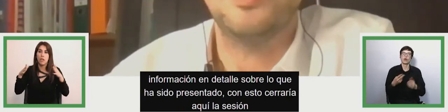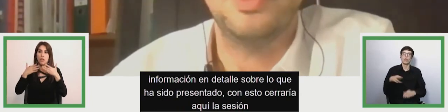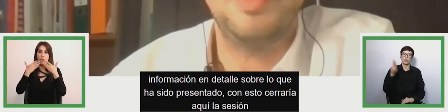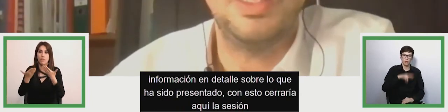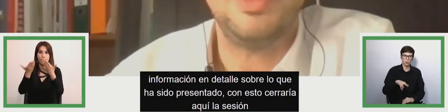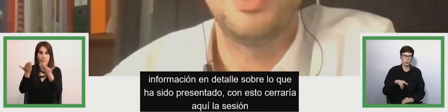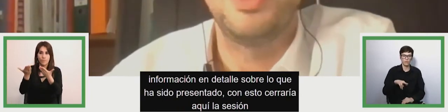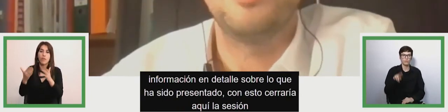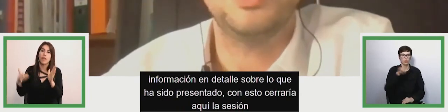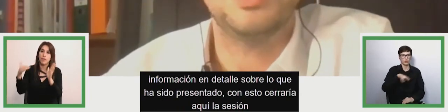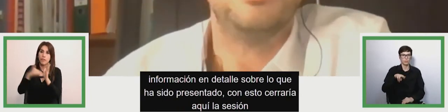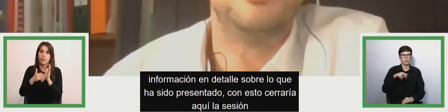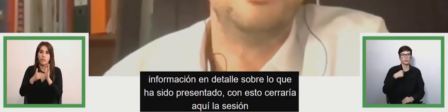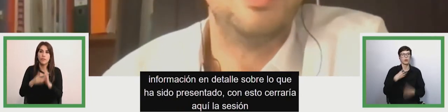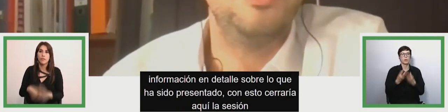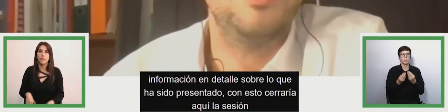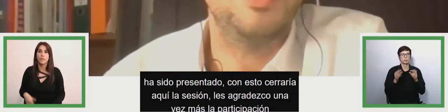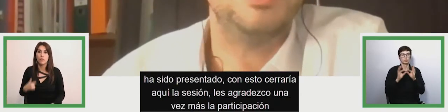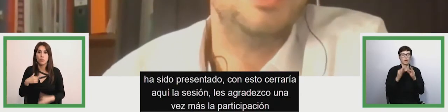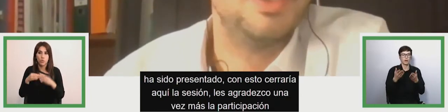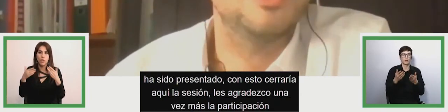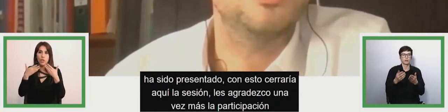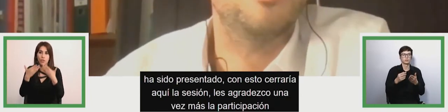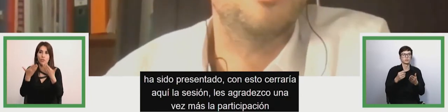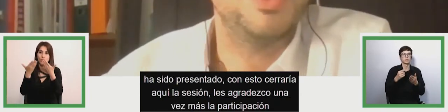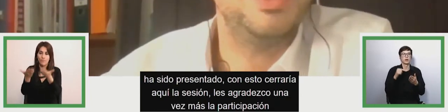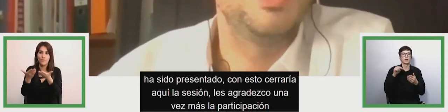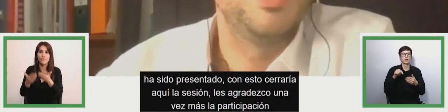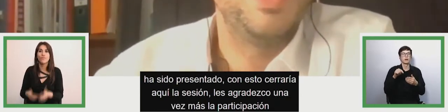your participation availability thank you thank you very much